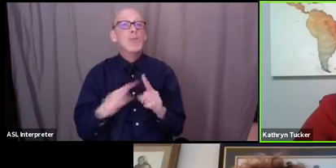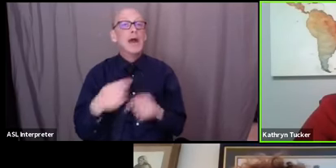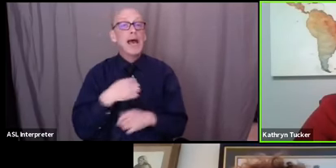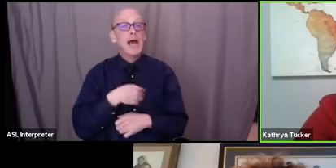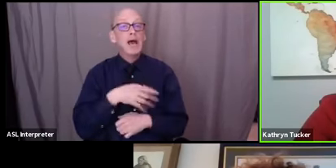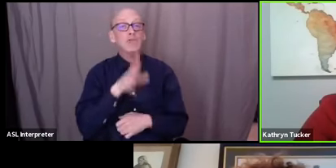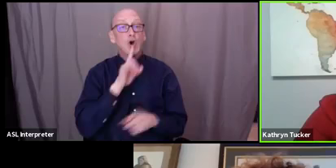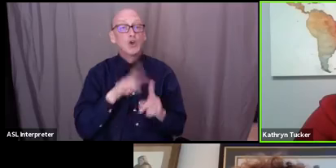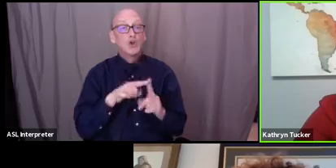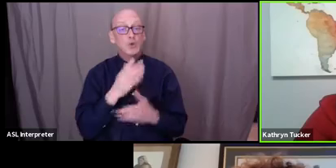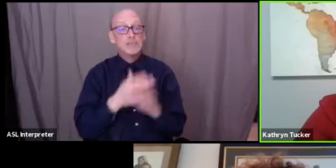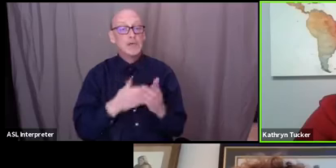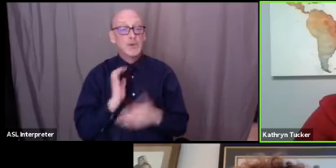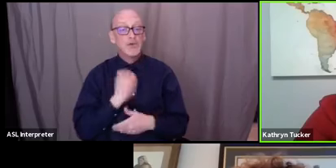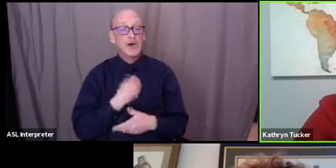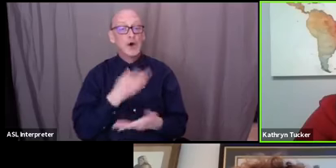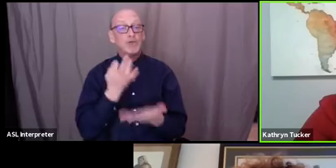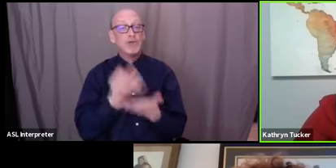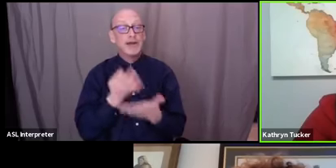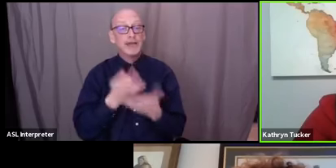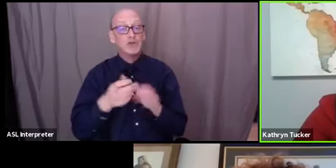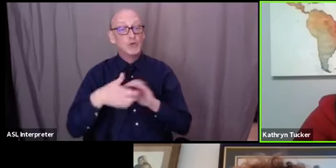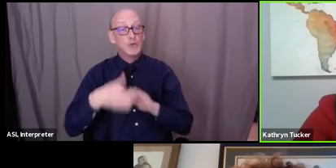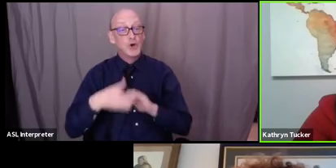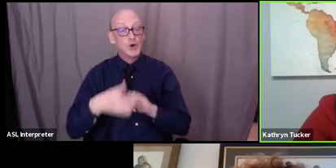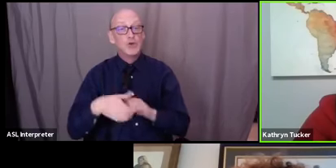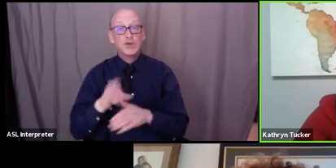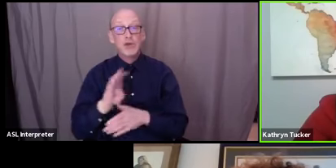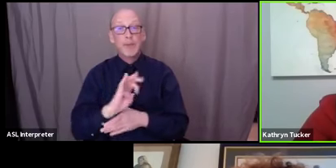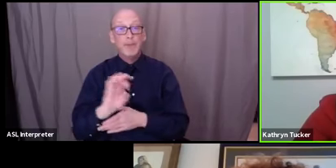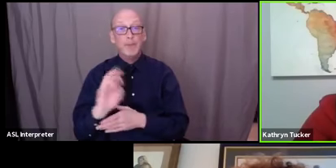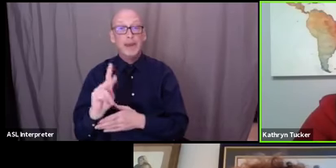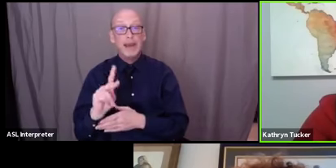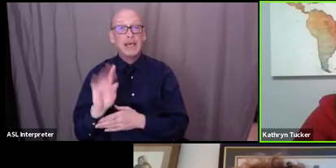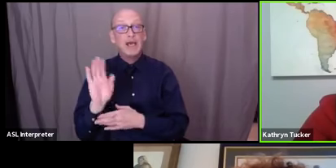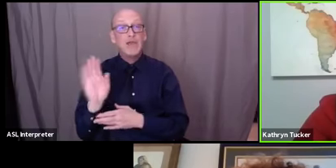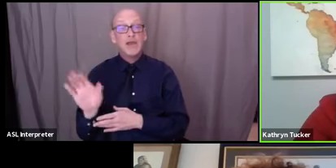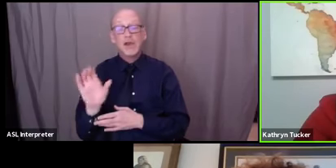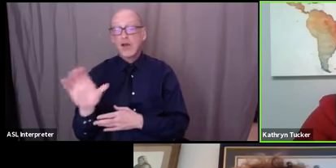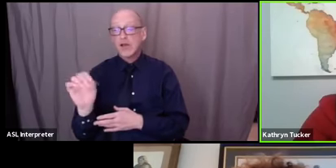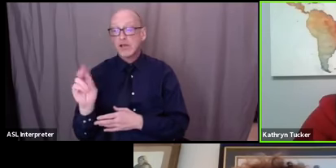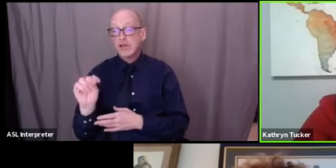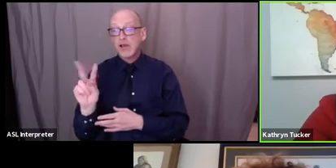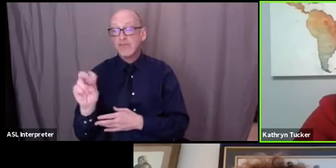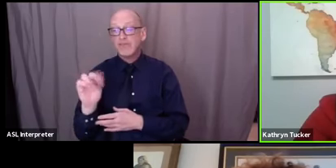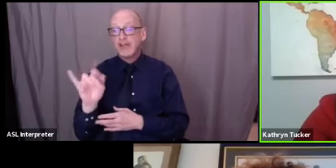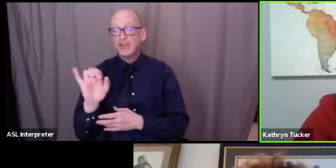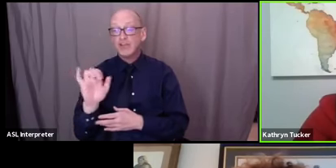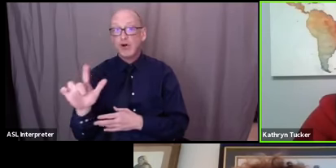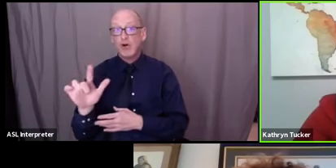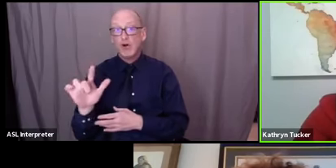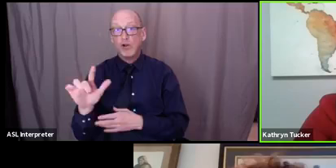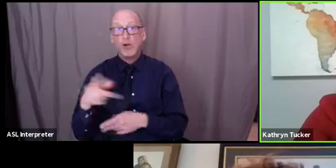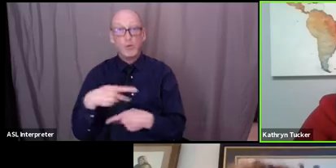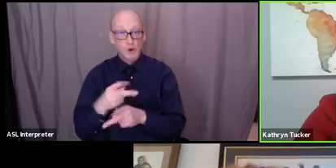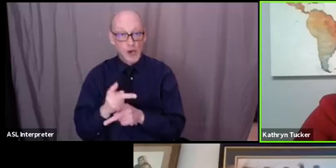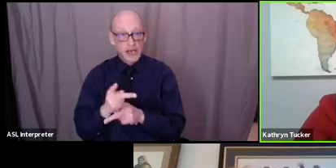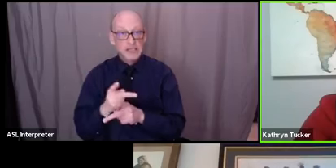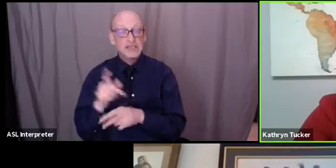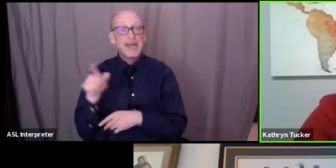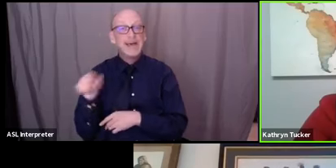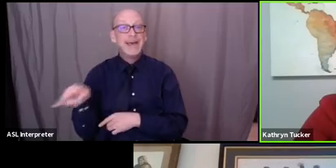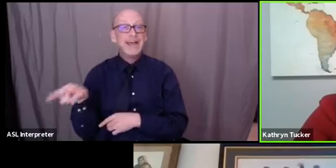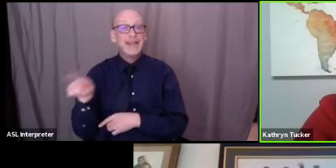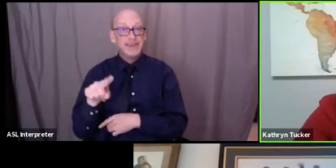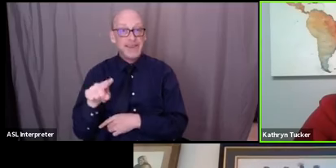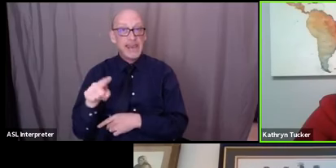of our financial um partners at the banks and their conventional products which are the products that they actually um house and